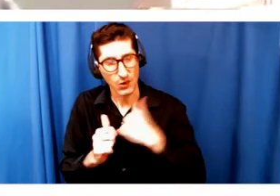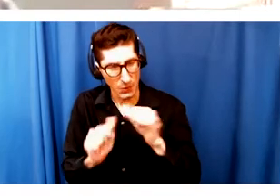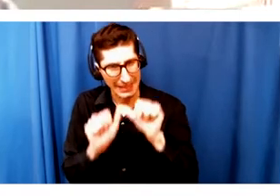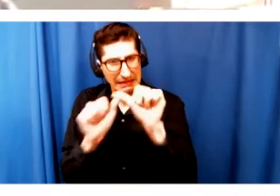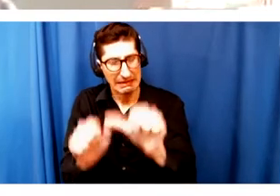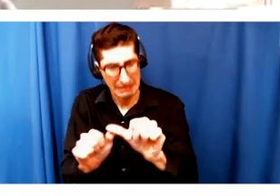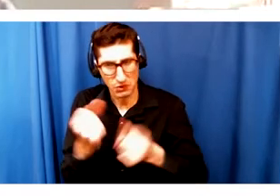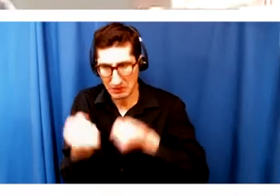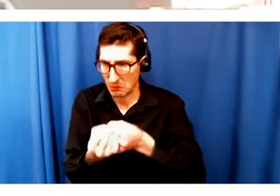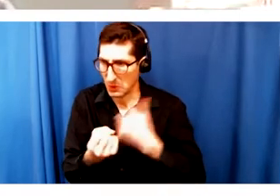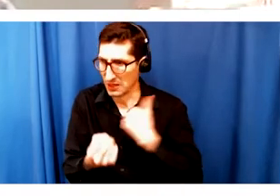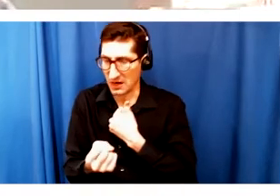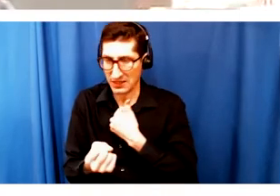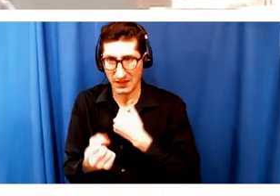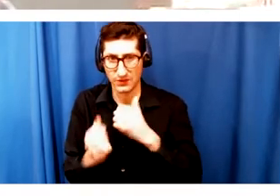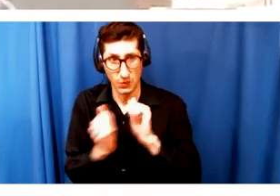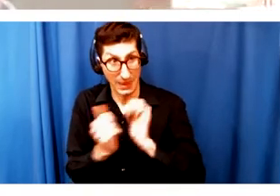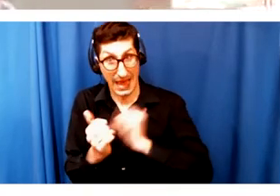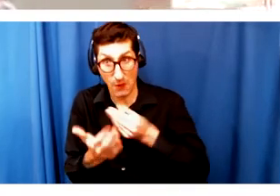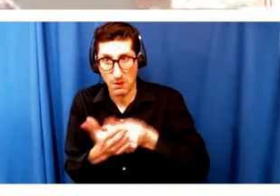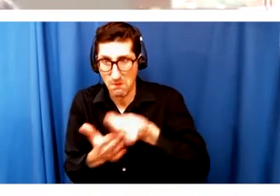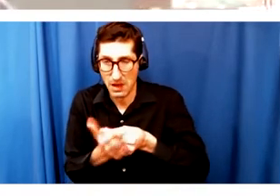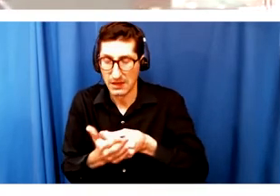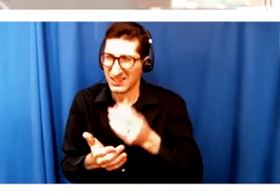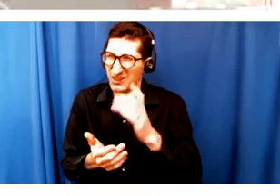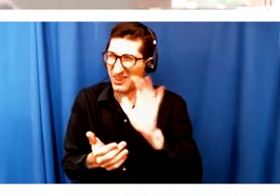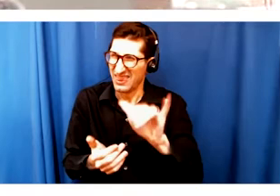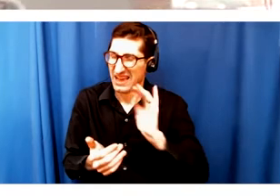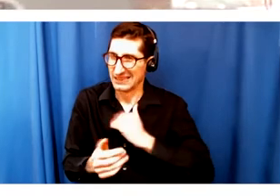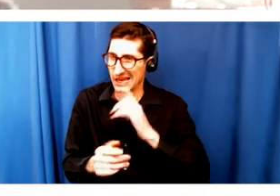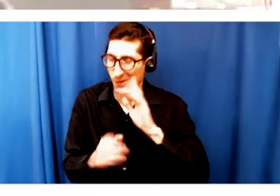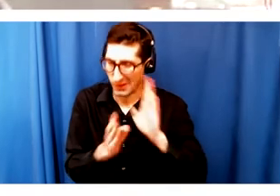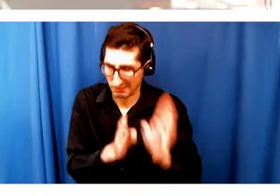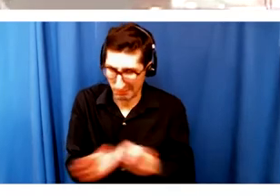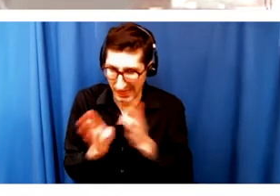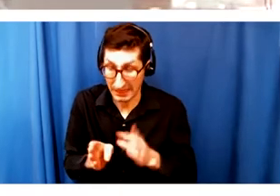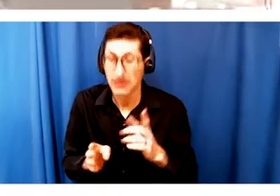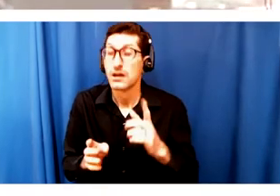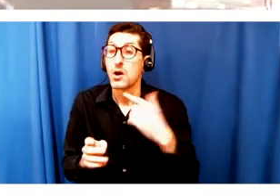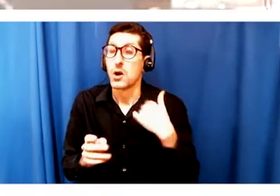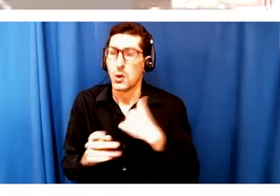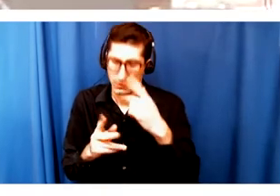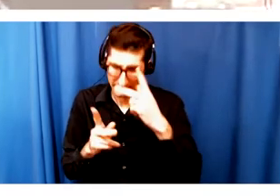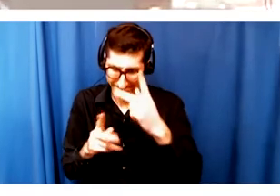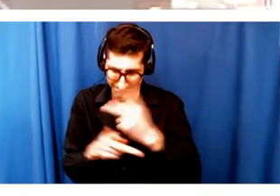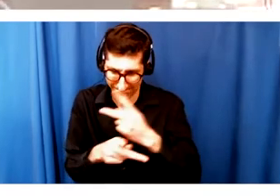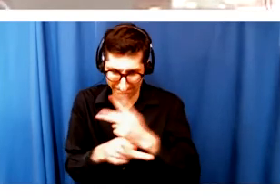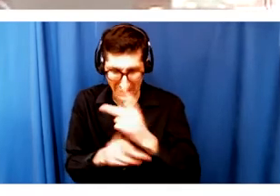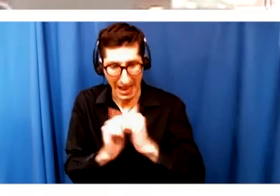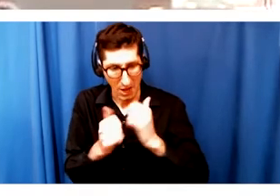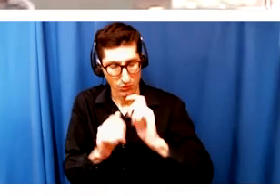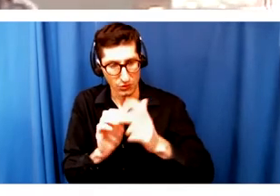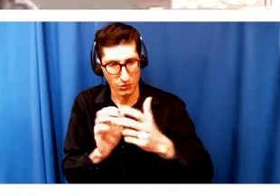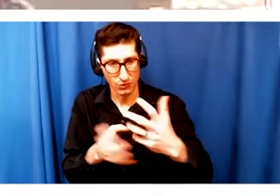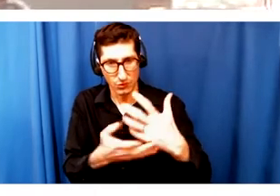So that's a little bit of what we're looking at right now. Our strategic planning, getting our nonprofit status, and sort of being able to move on our